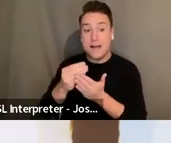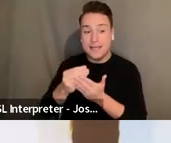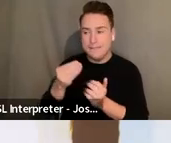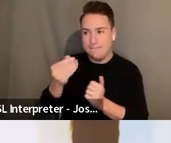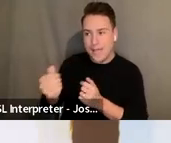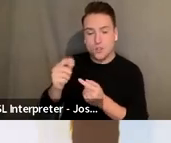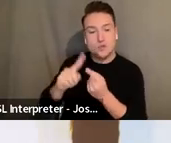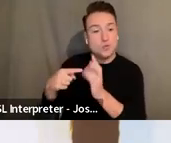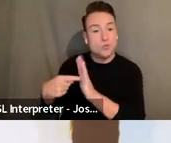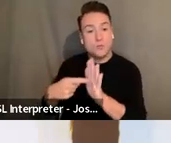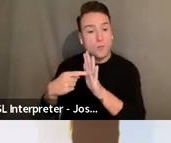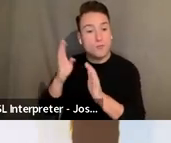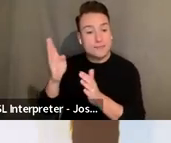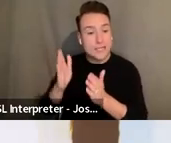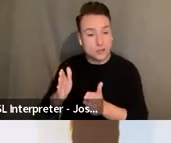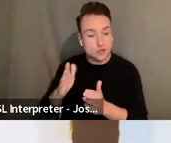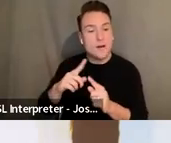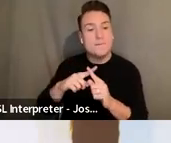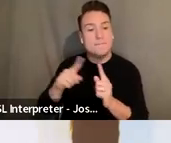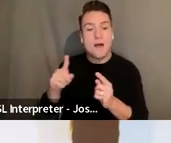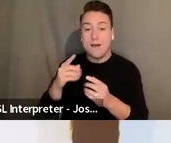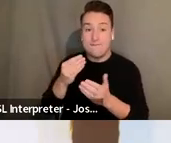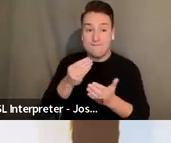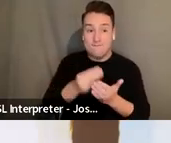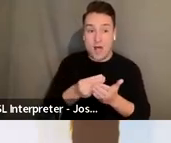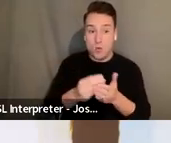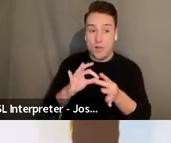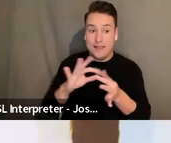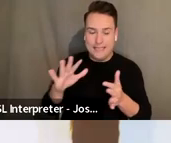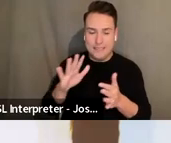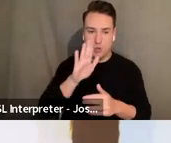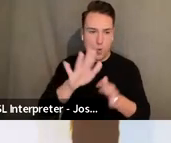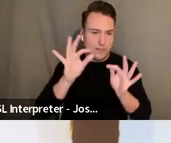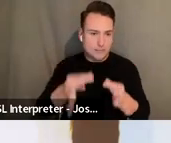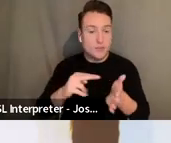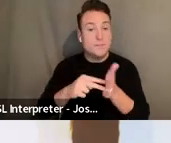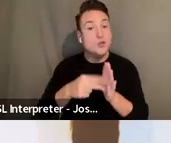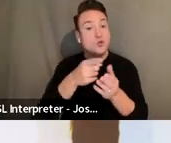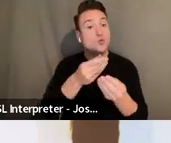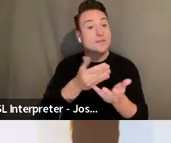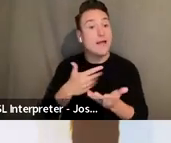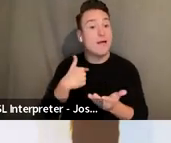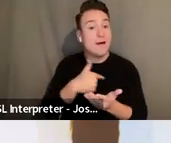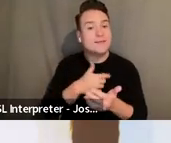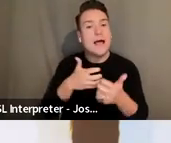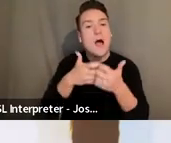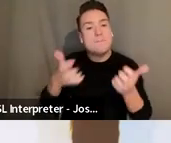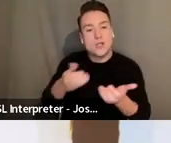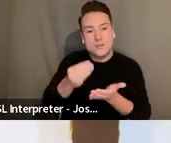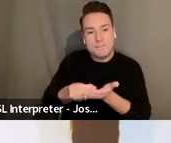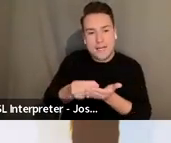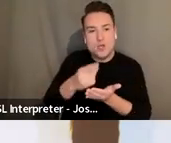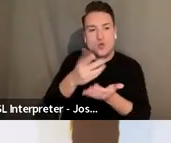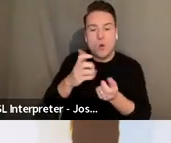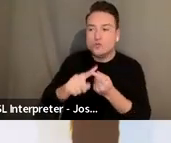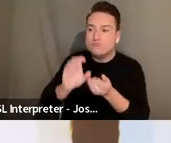but the funds are released at the discretion of the artist. So in other words, you would tell us how much of your touring subsidy you want to give to each